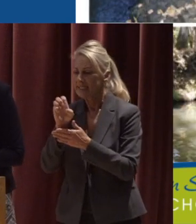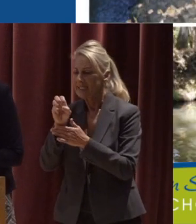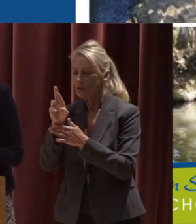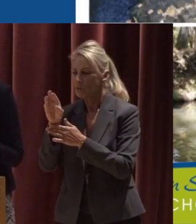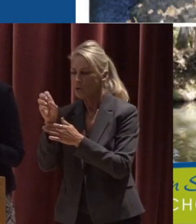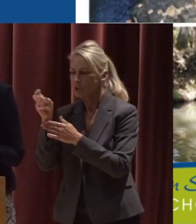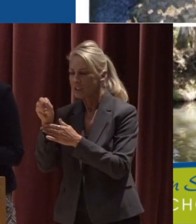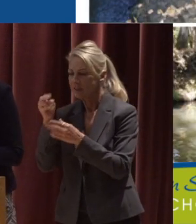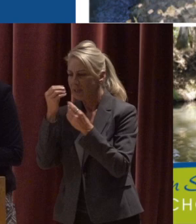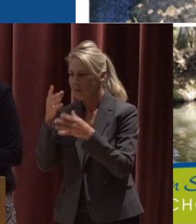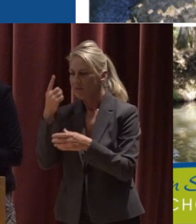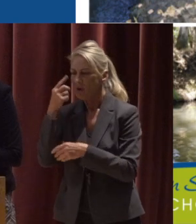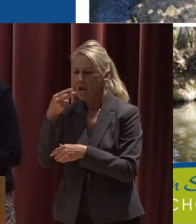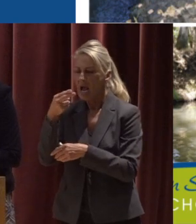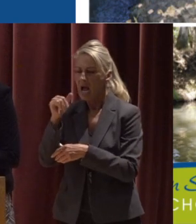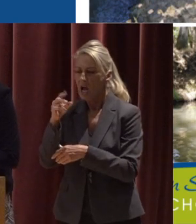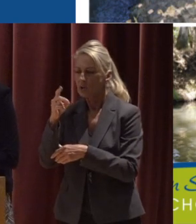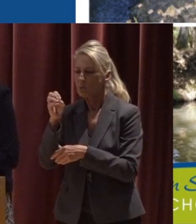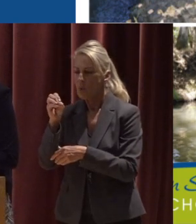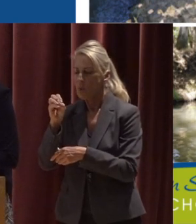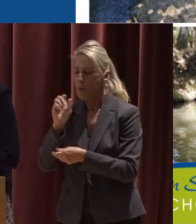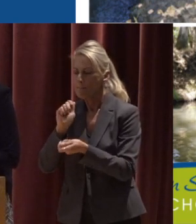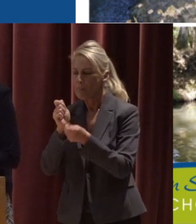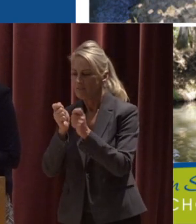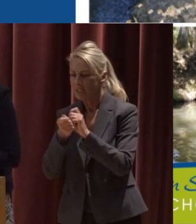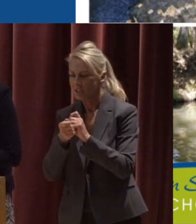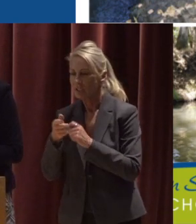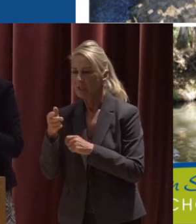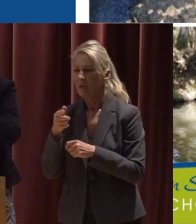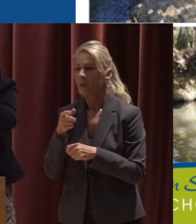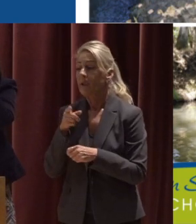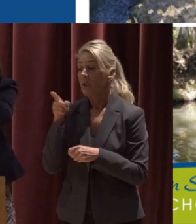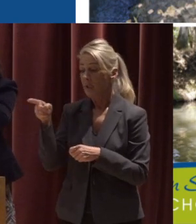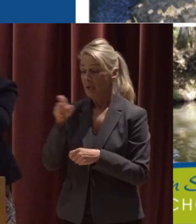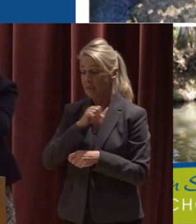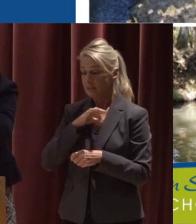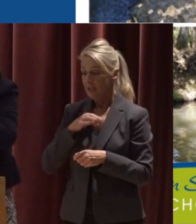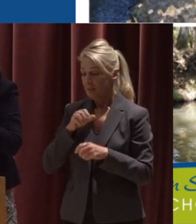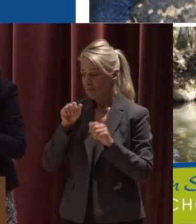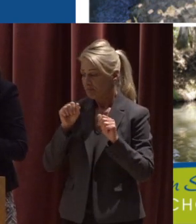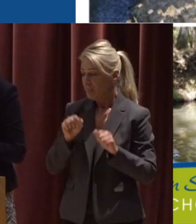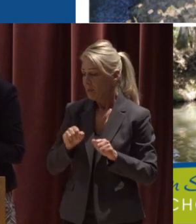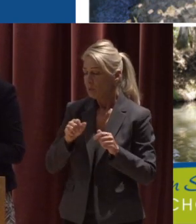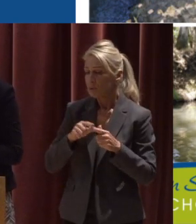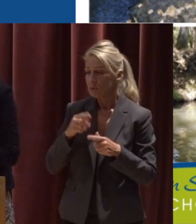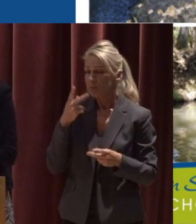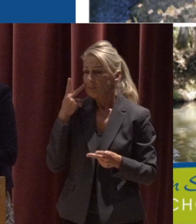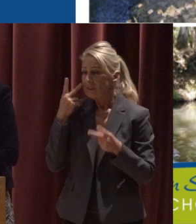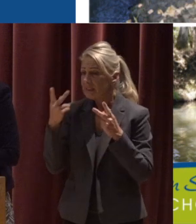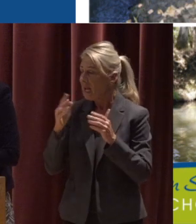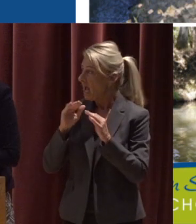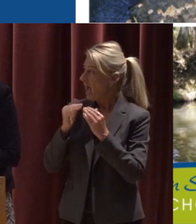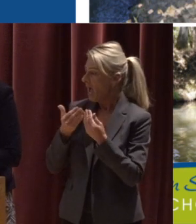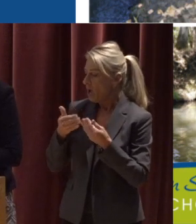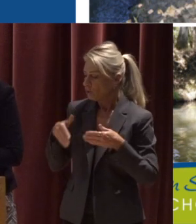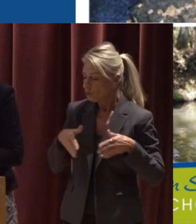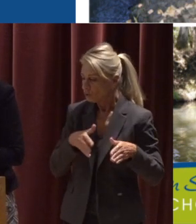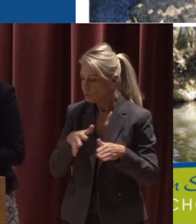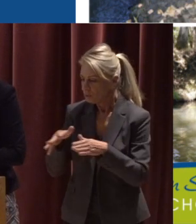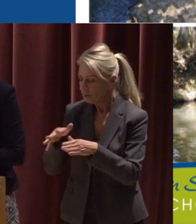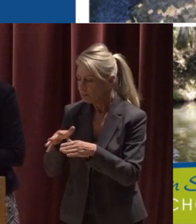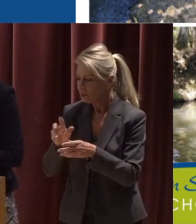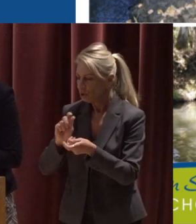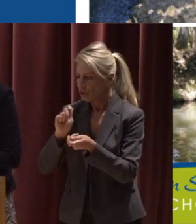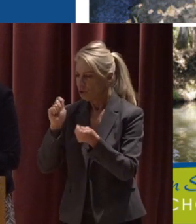So this is for hydro modification Stream crew has been able to see how the streams are changing in